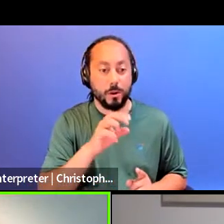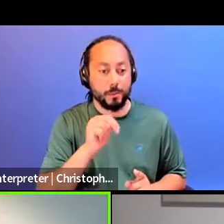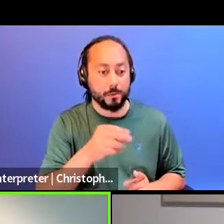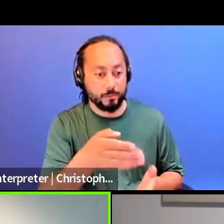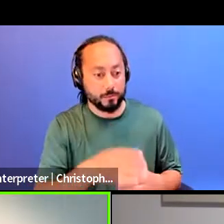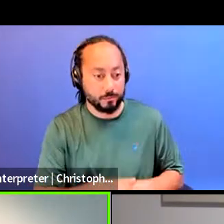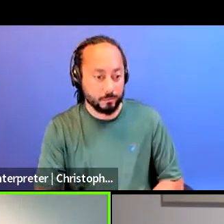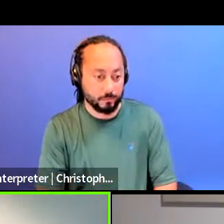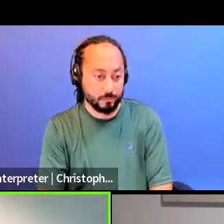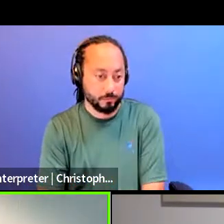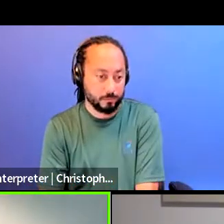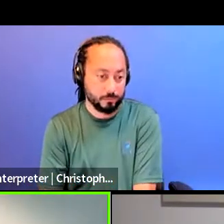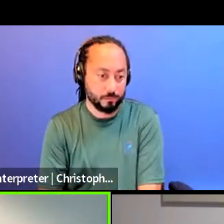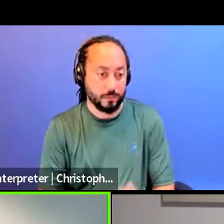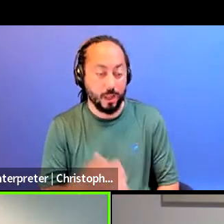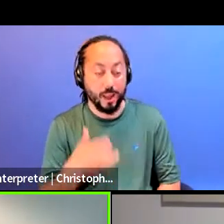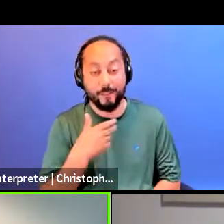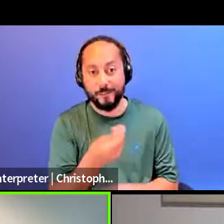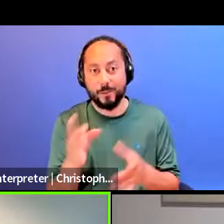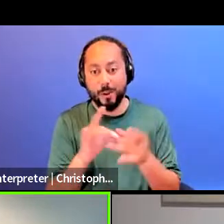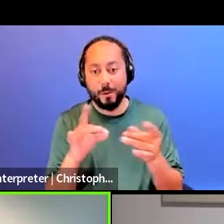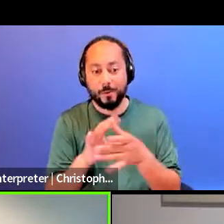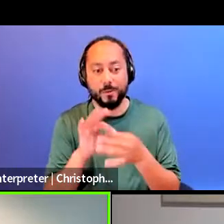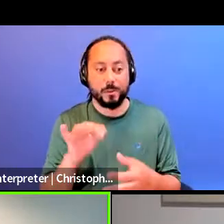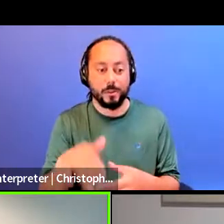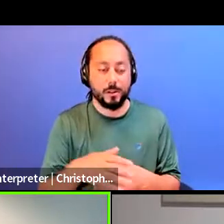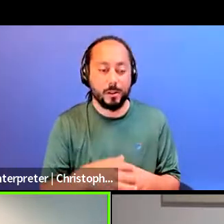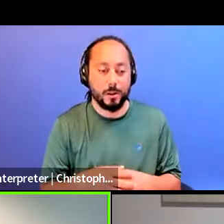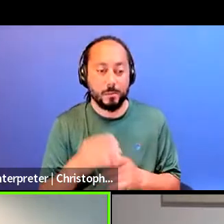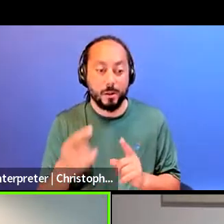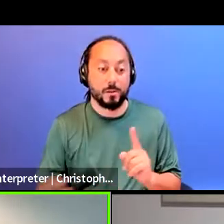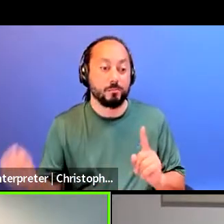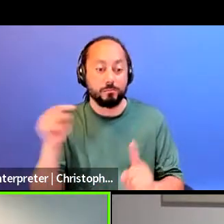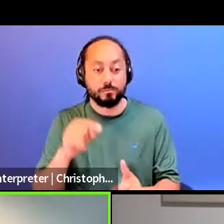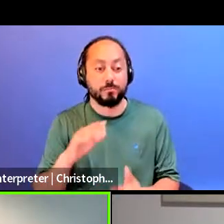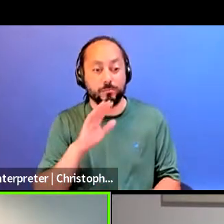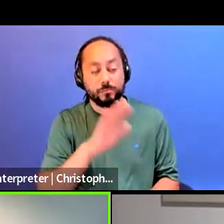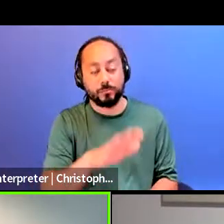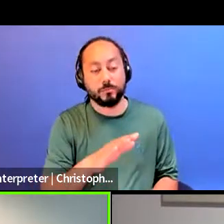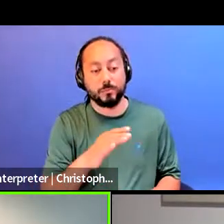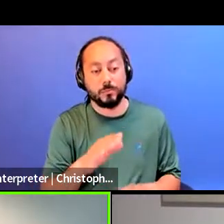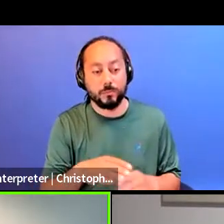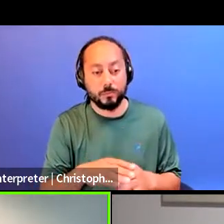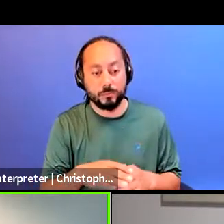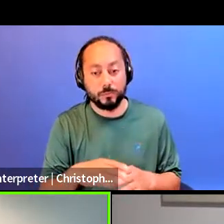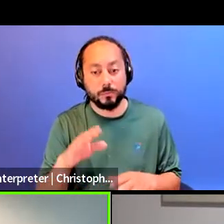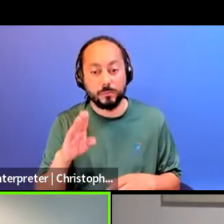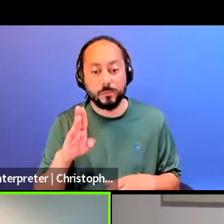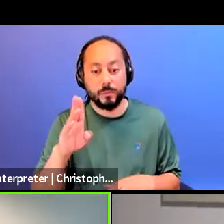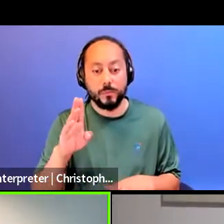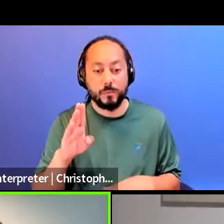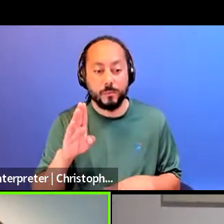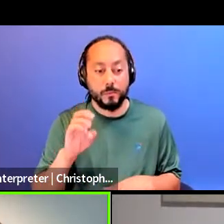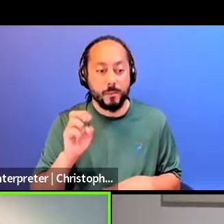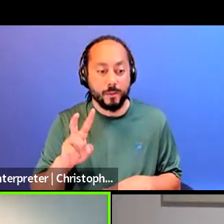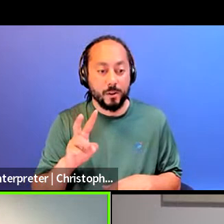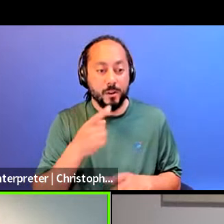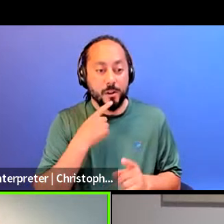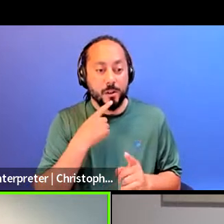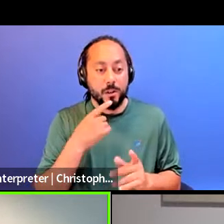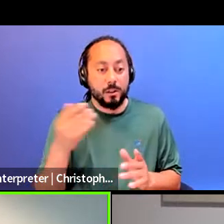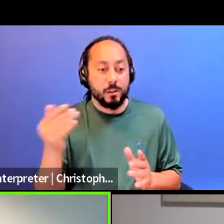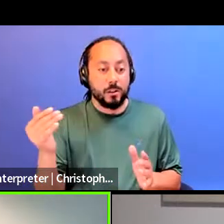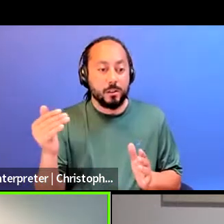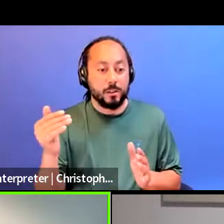Sure. Um, I have a few thoughts on this, um, but I bring it back to what you actually, uh, said right there at the end of Beverly. So then I want to toss it back to you